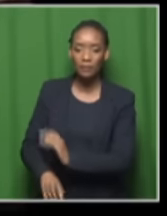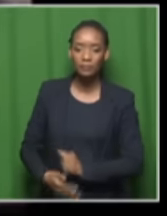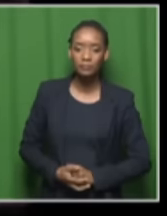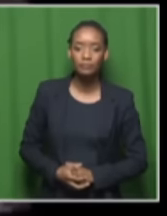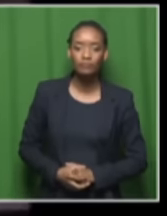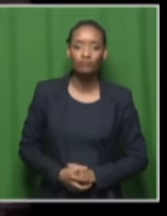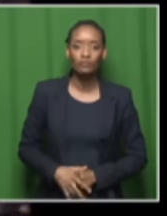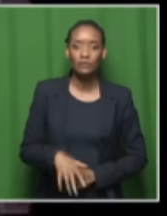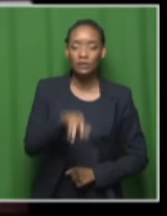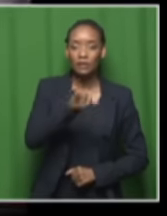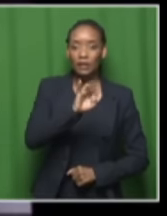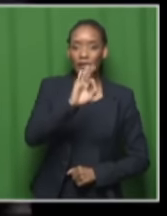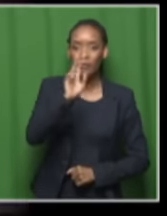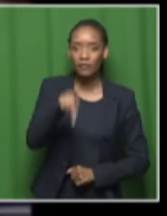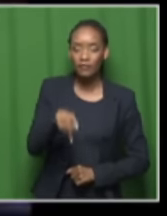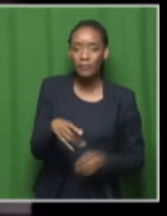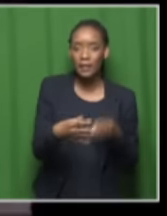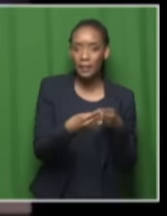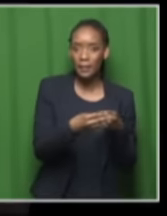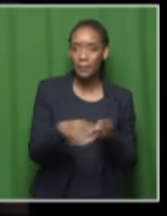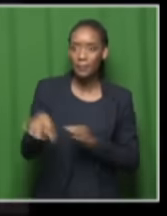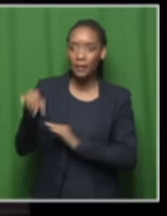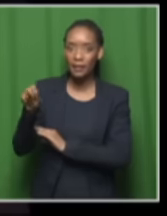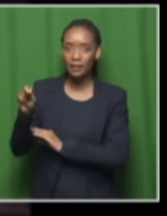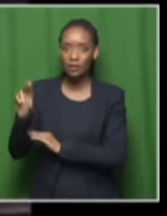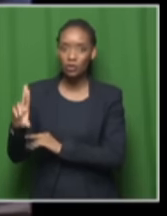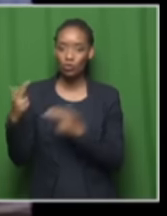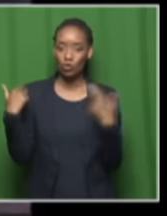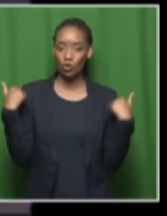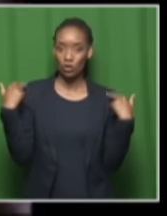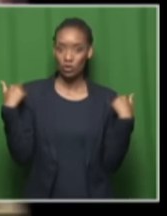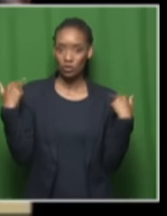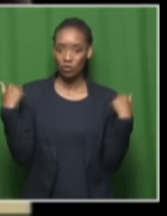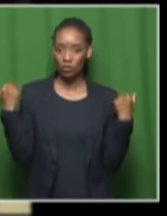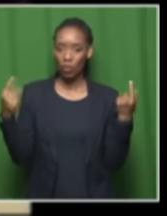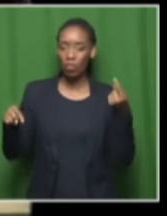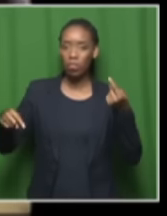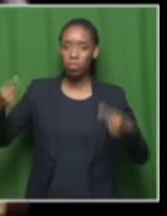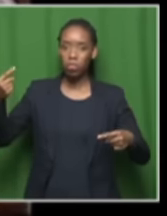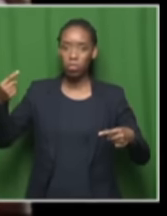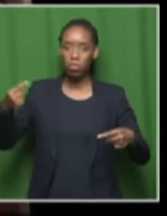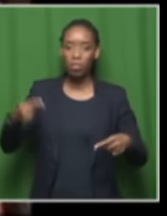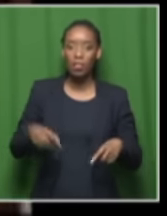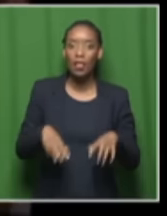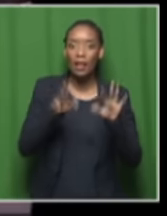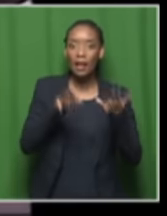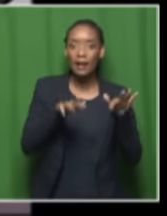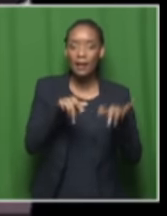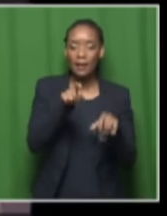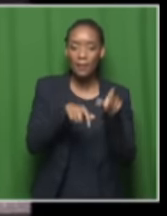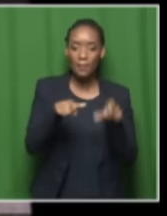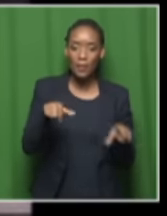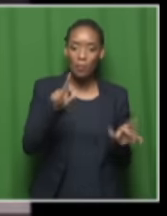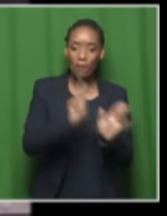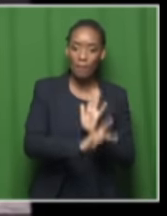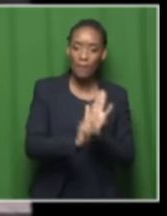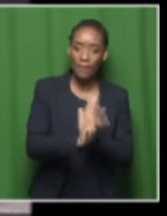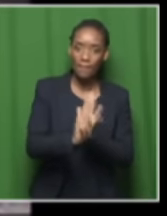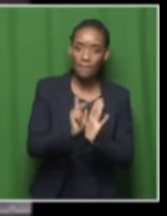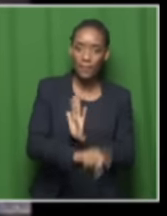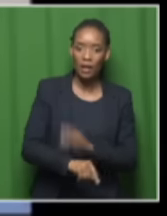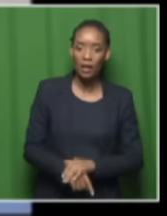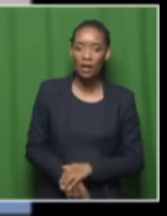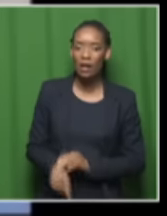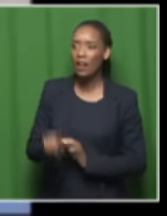the ifp members clashed with anc security guards at shell house 19 people were killed this sort of shooting